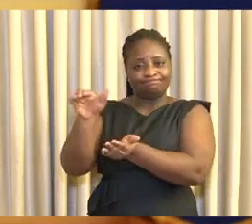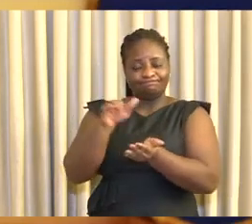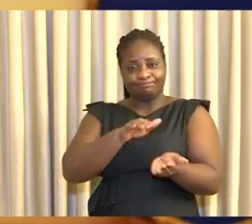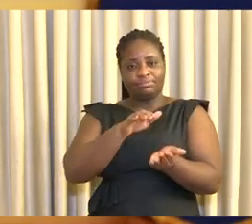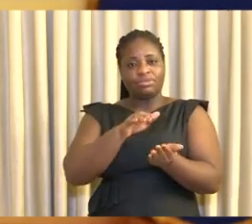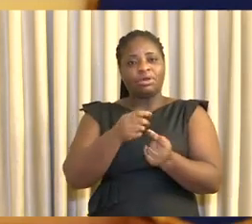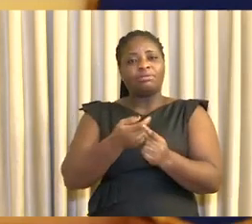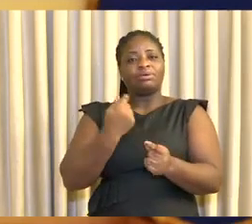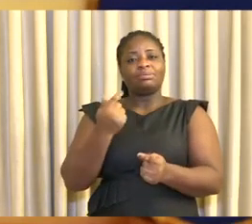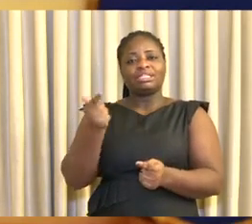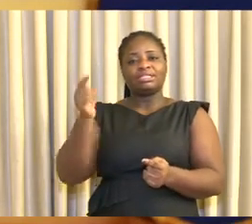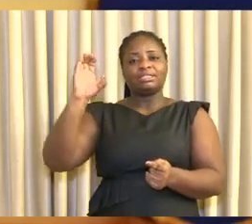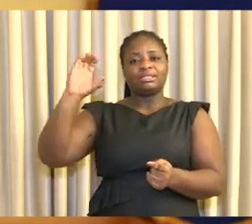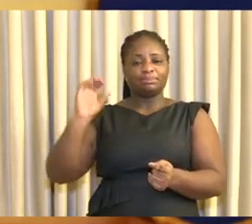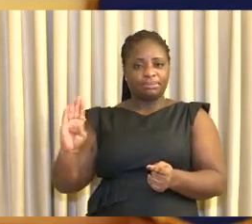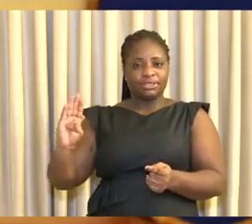In the future,